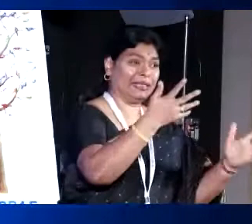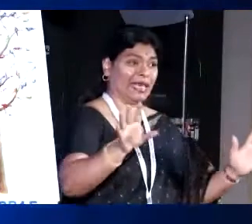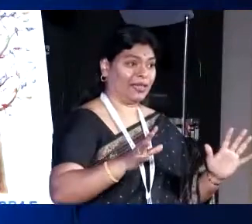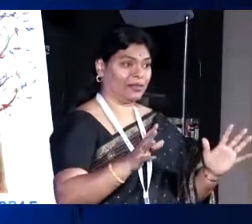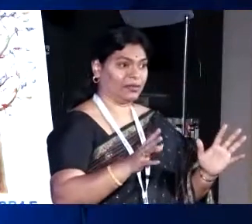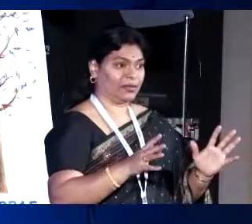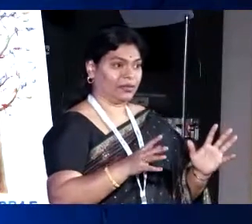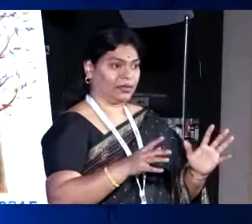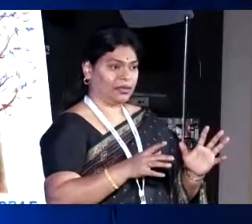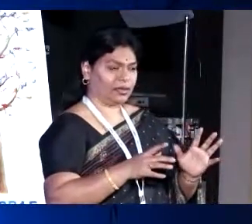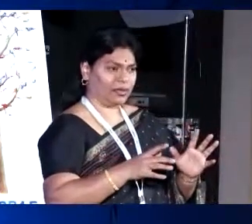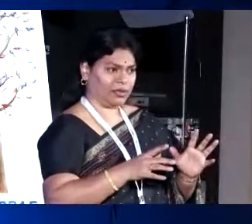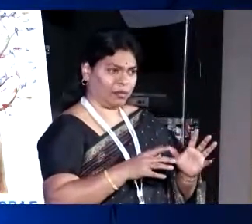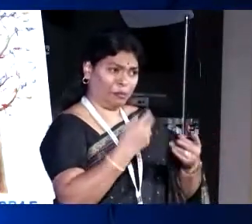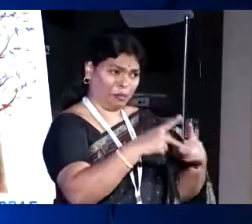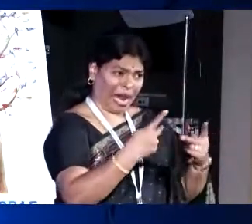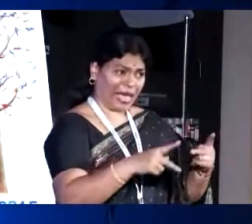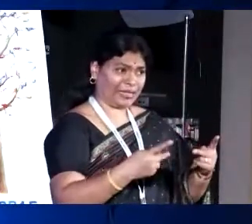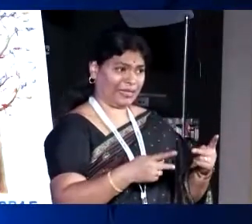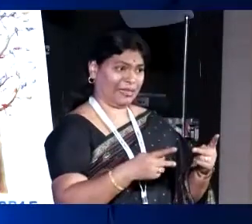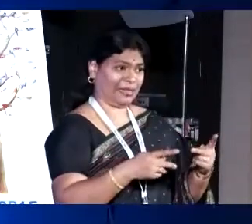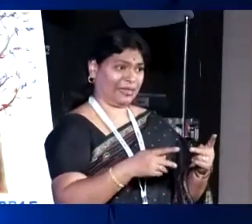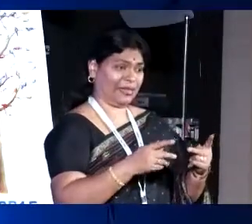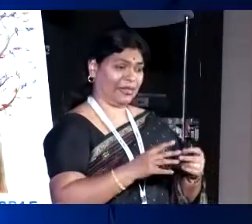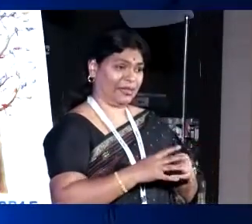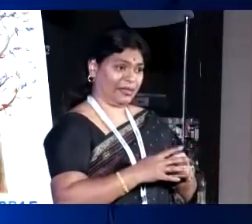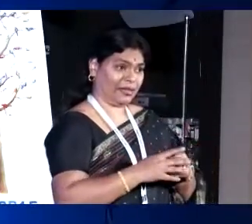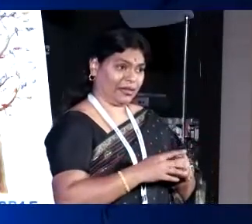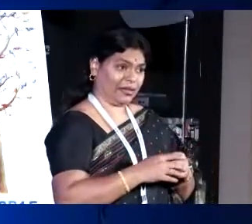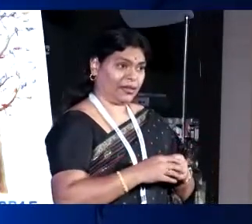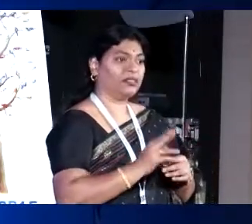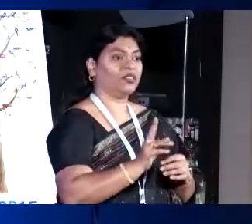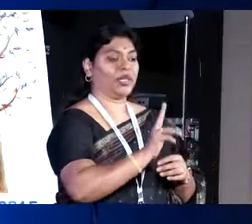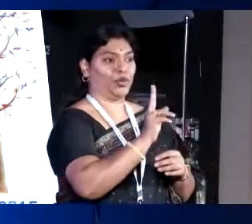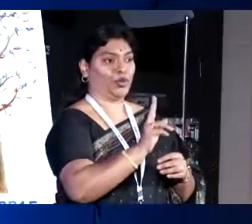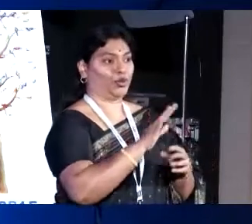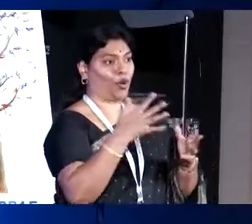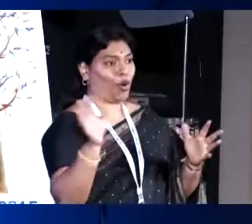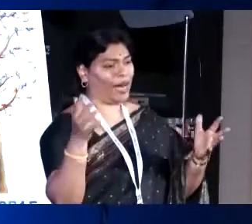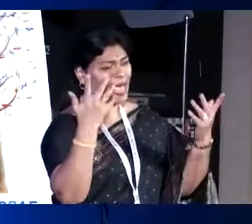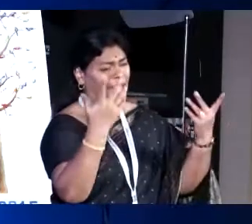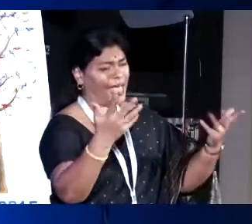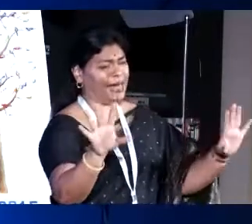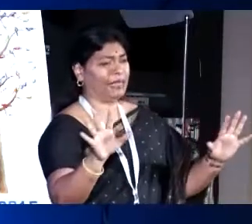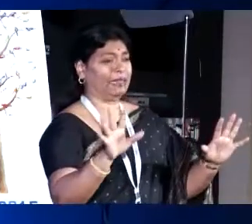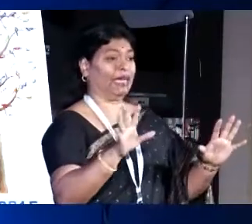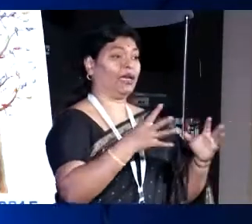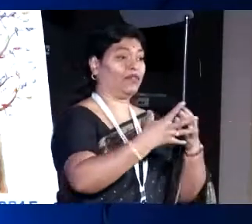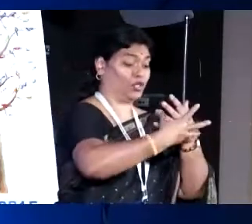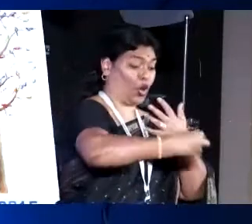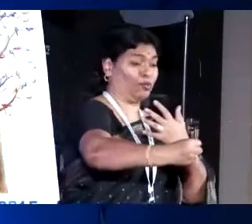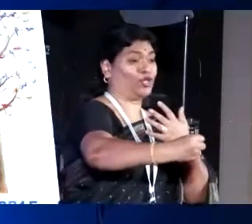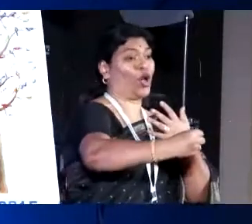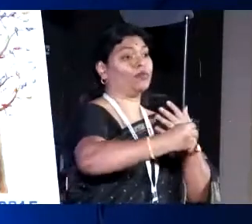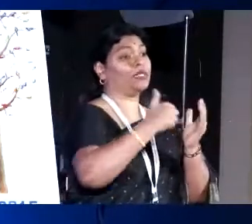casks, rice husk, plastic sheet, used sanitary pad to cow dung. Anything and everything which can absorb, which can